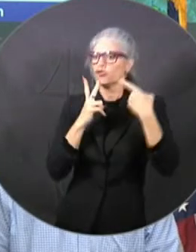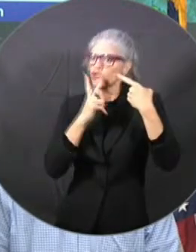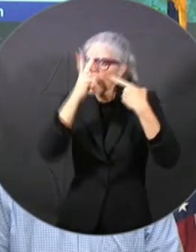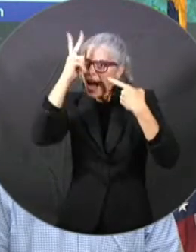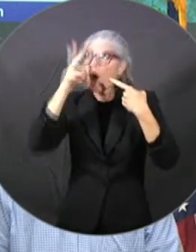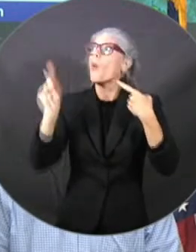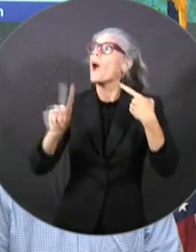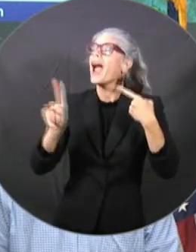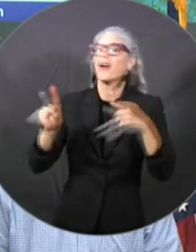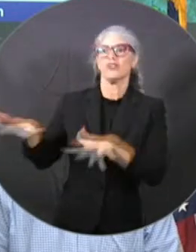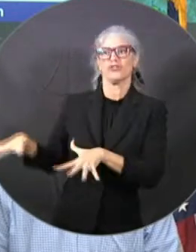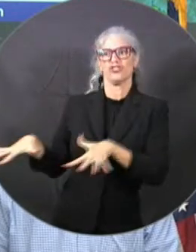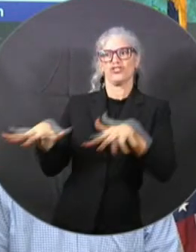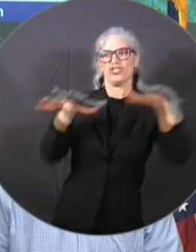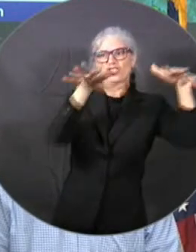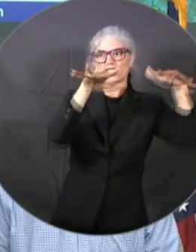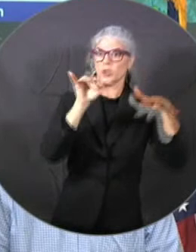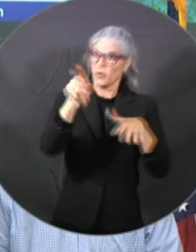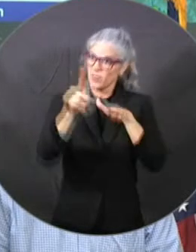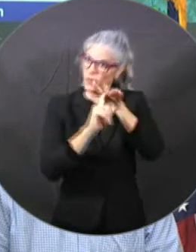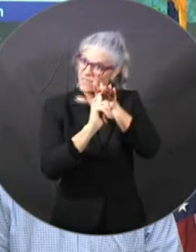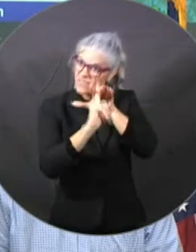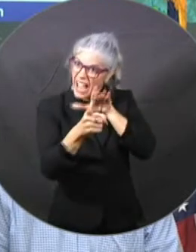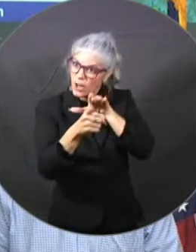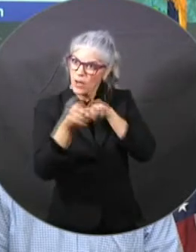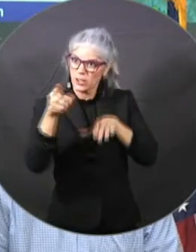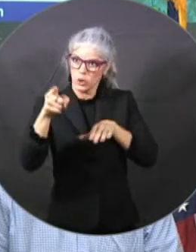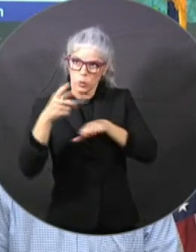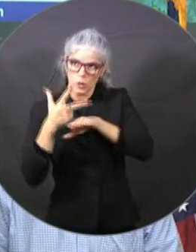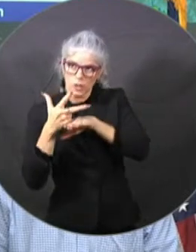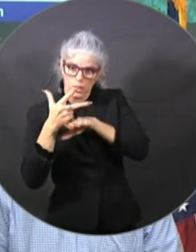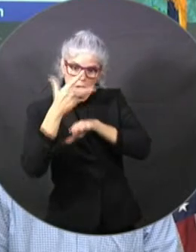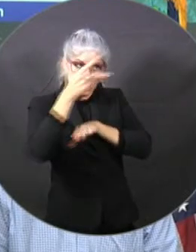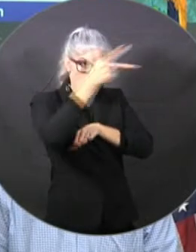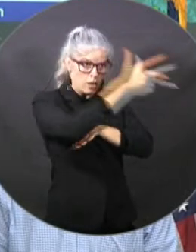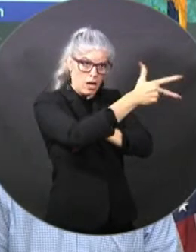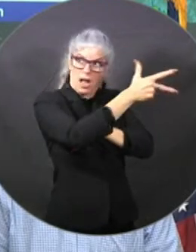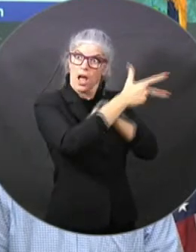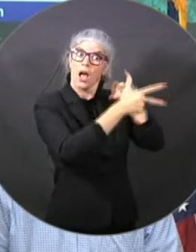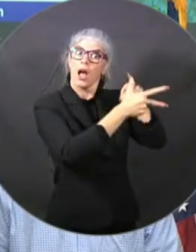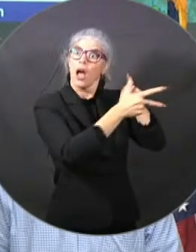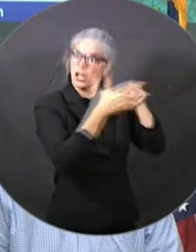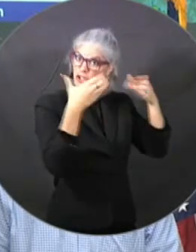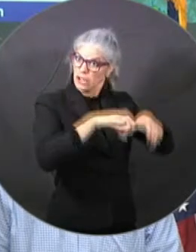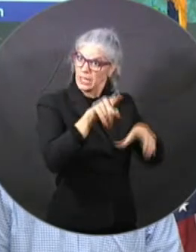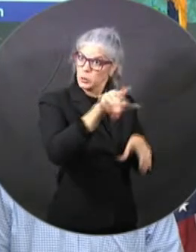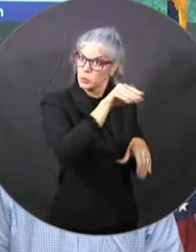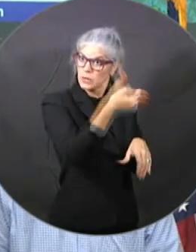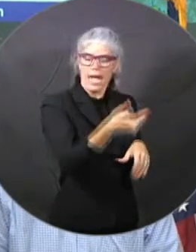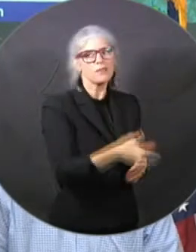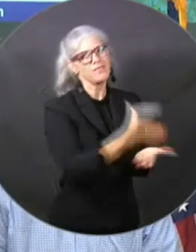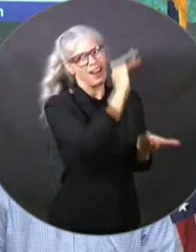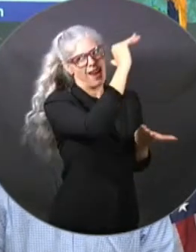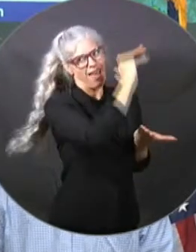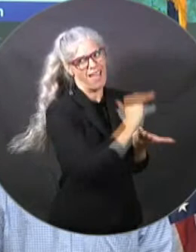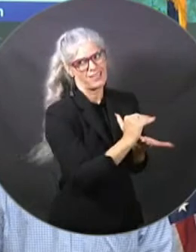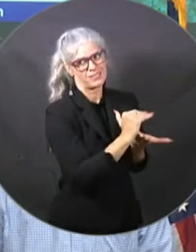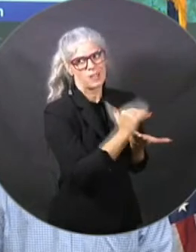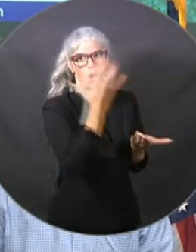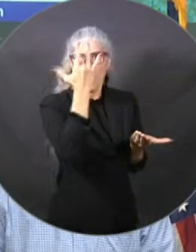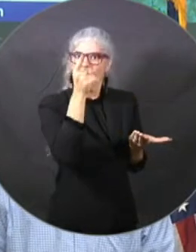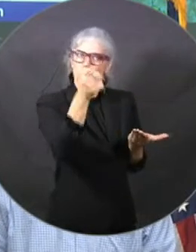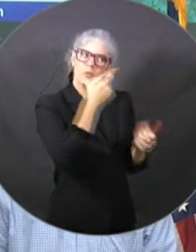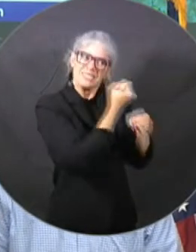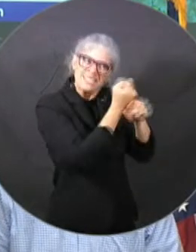a major incident for yourself personally or your family's health and well-being goes down dramatically. Now, the property,